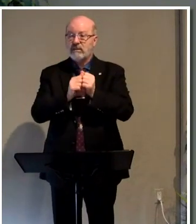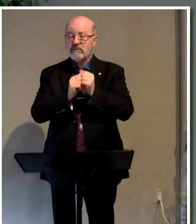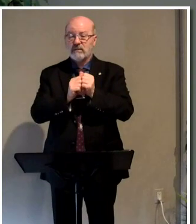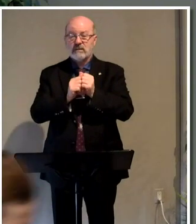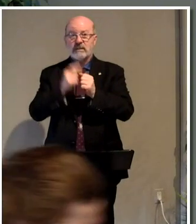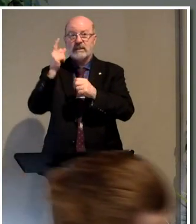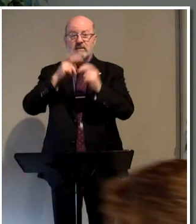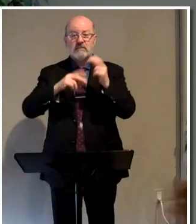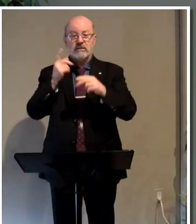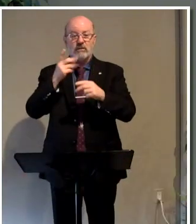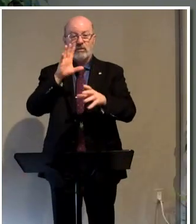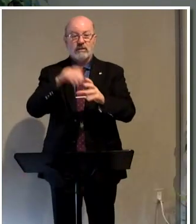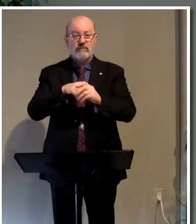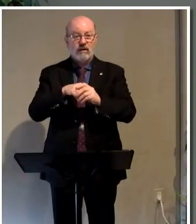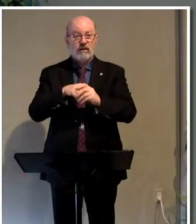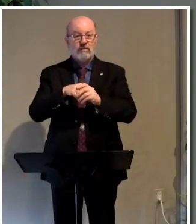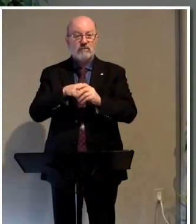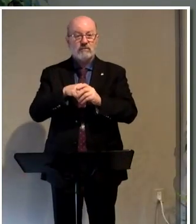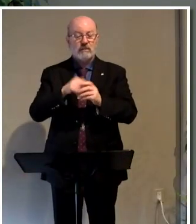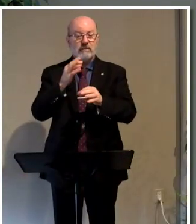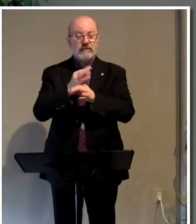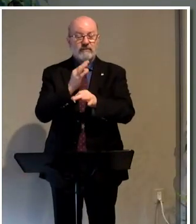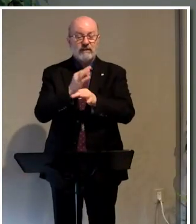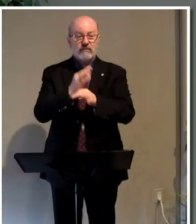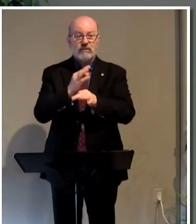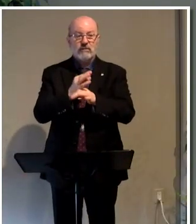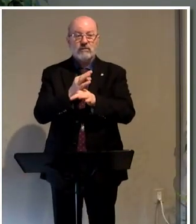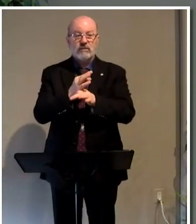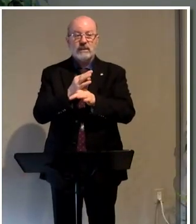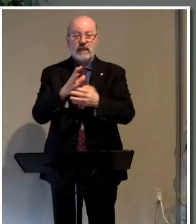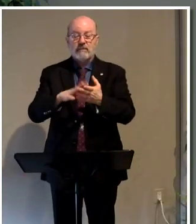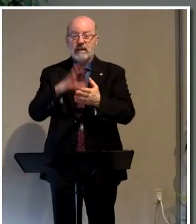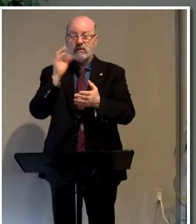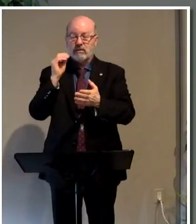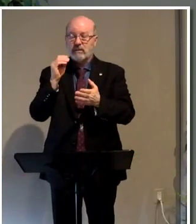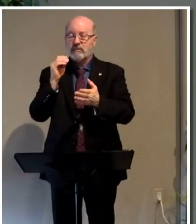builds it. We participate by being faithful and by learning.